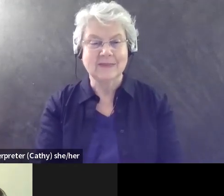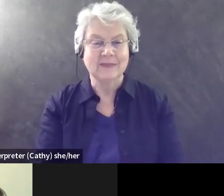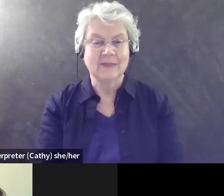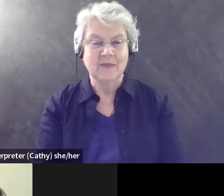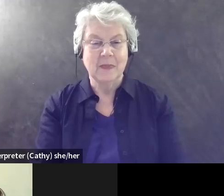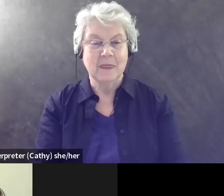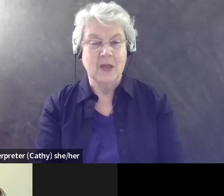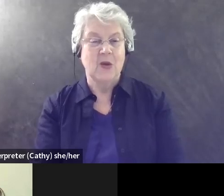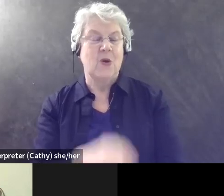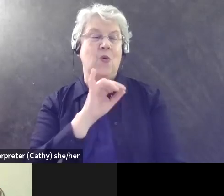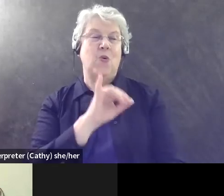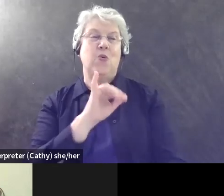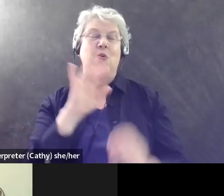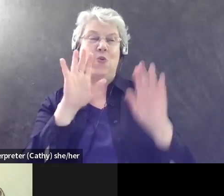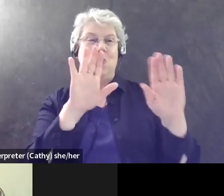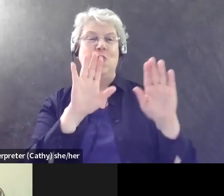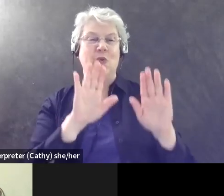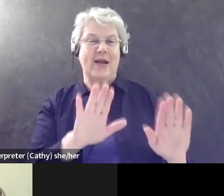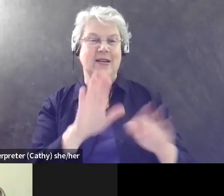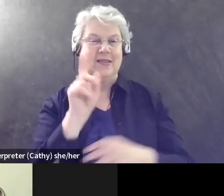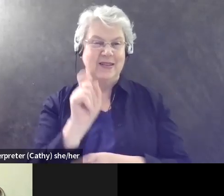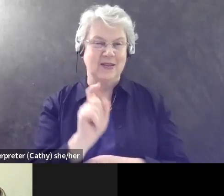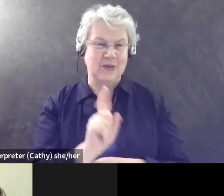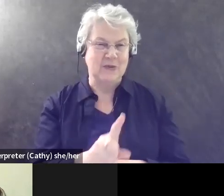That's an excellent question. Um,